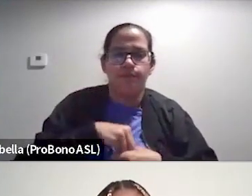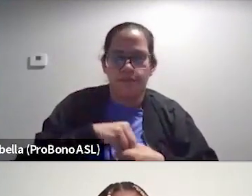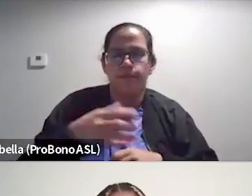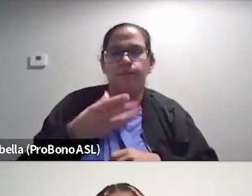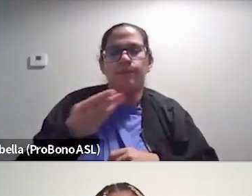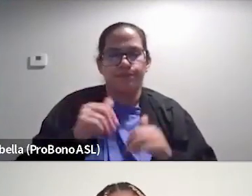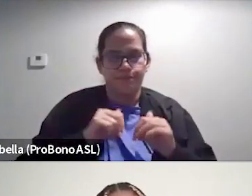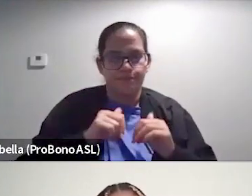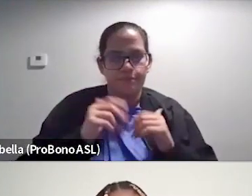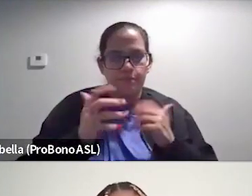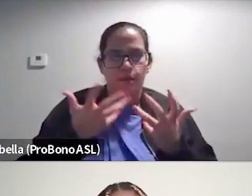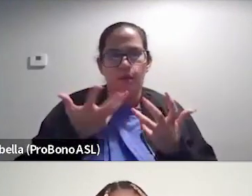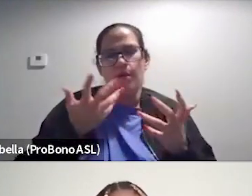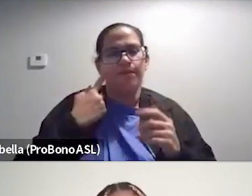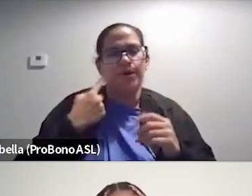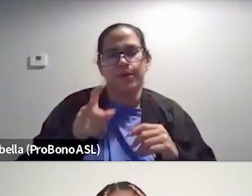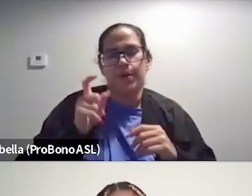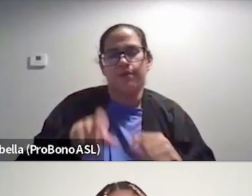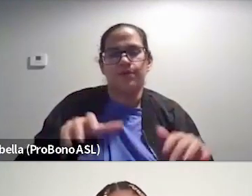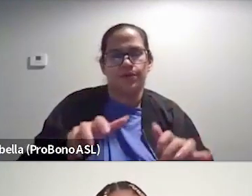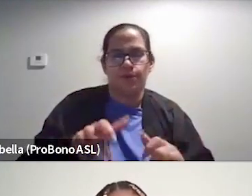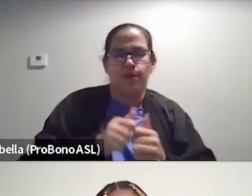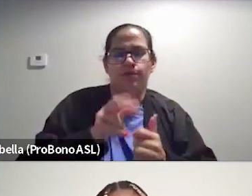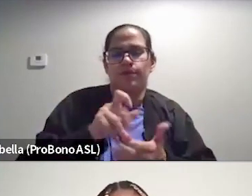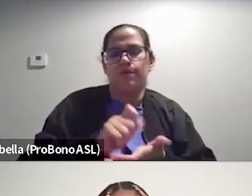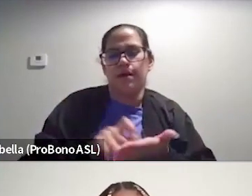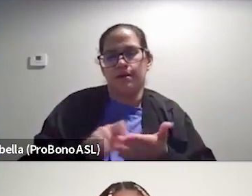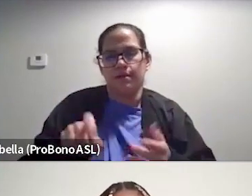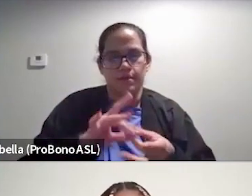how, what if, what it for you has to do with re rewriting these narratives?